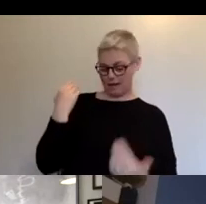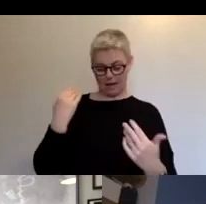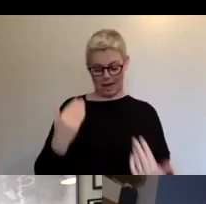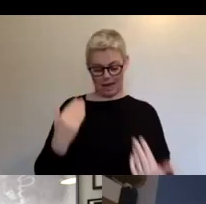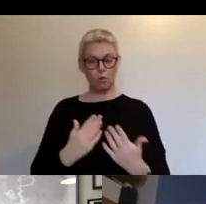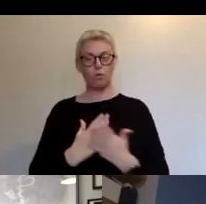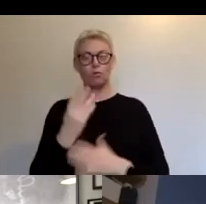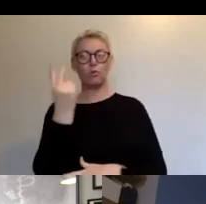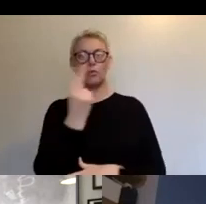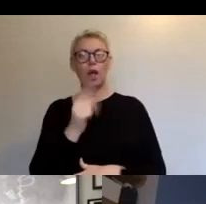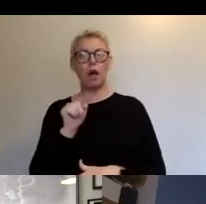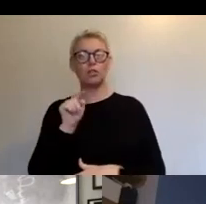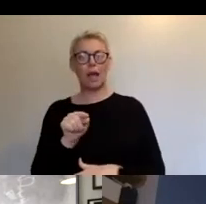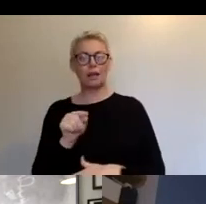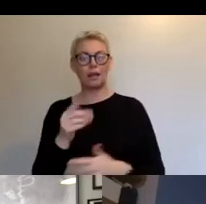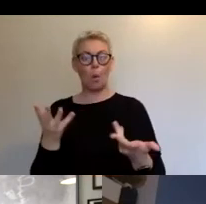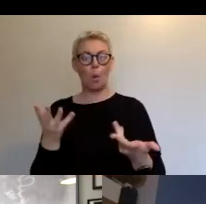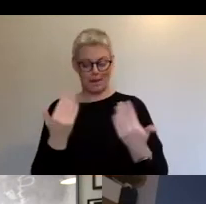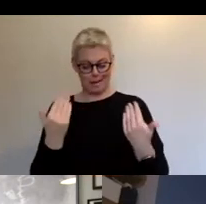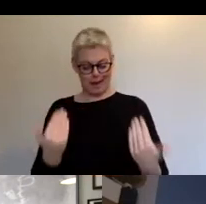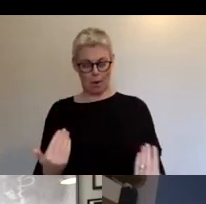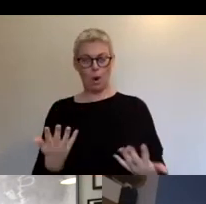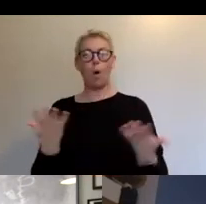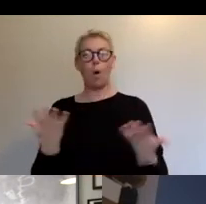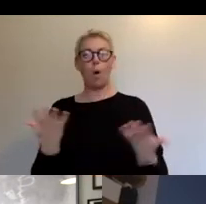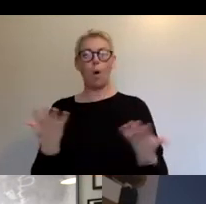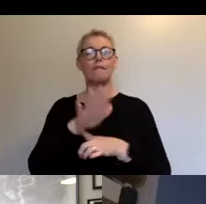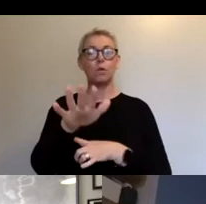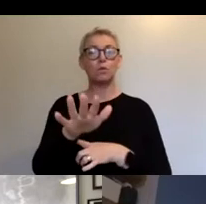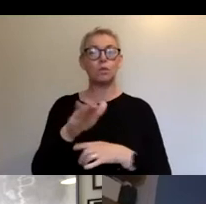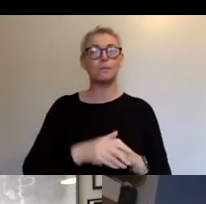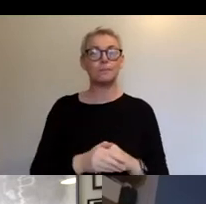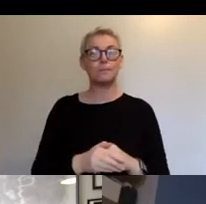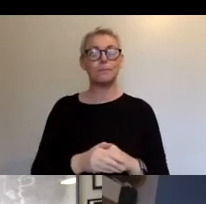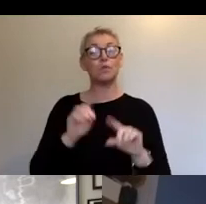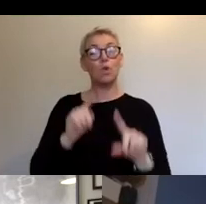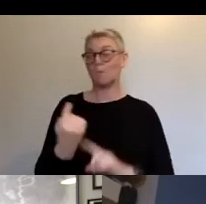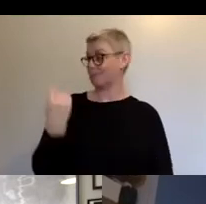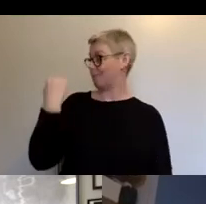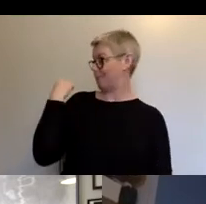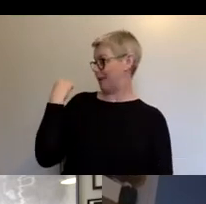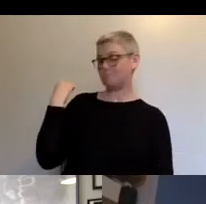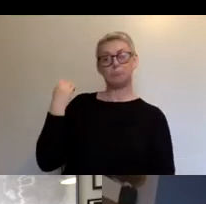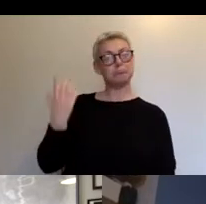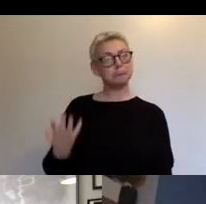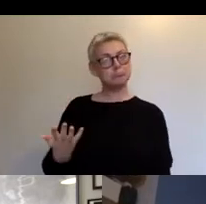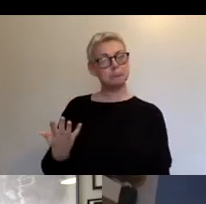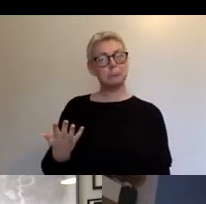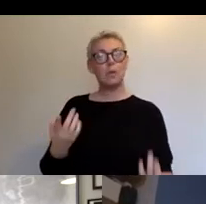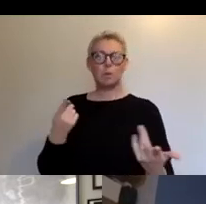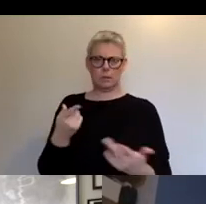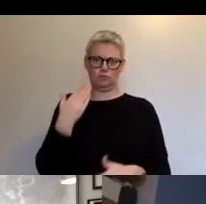And it is really worth recapping that where we were as a theatre was a reopened